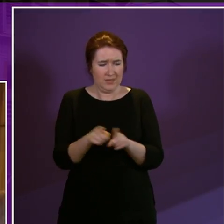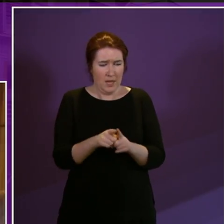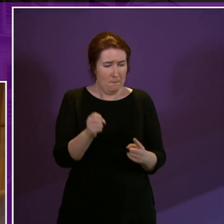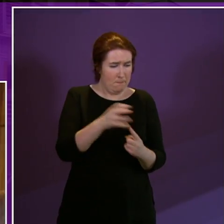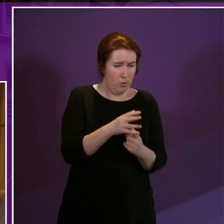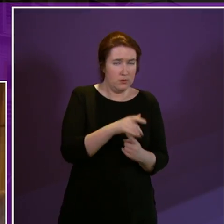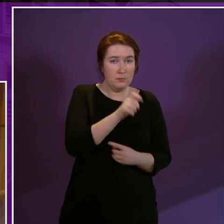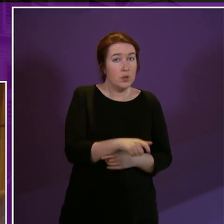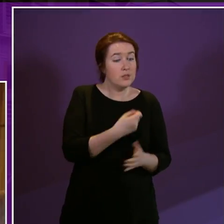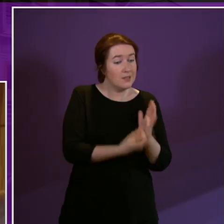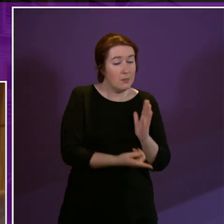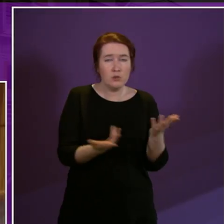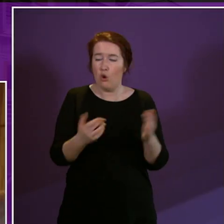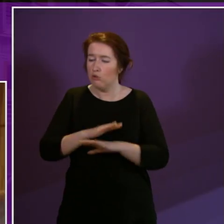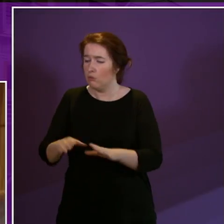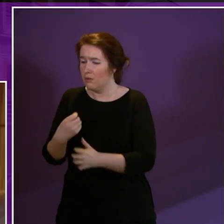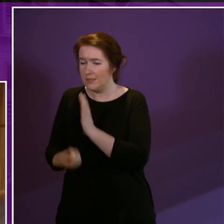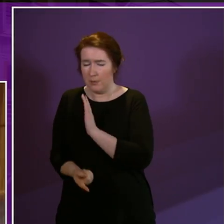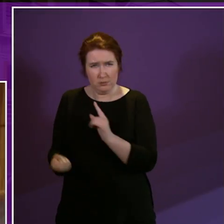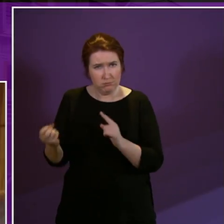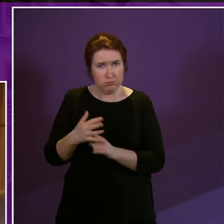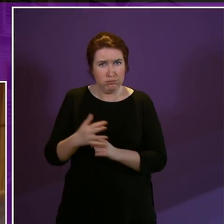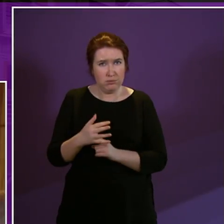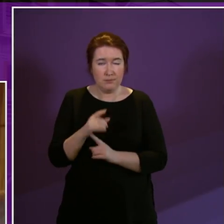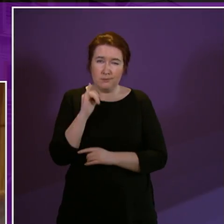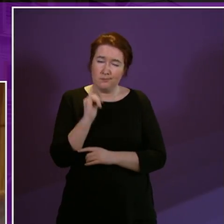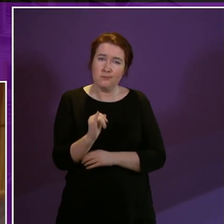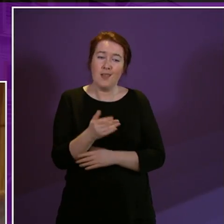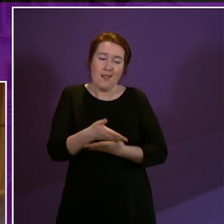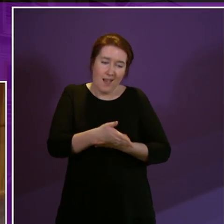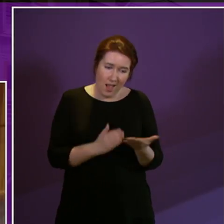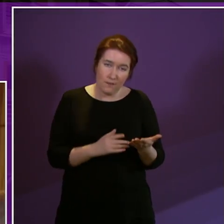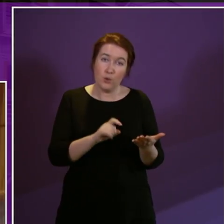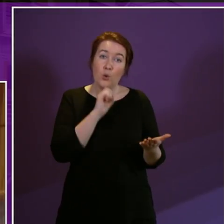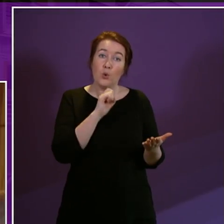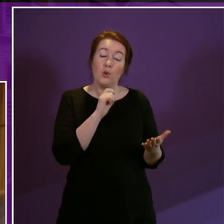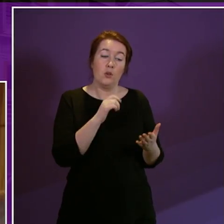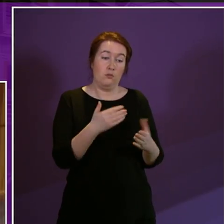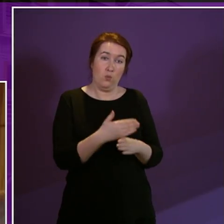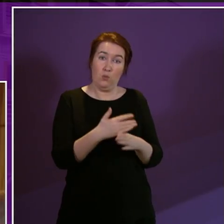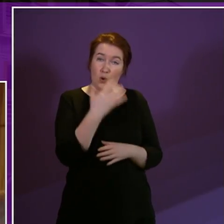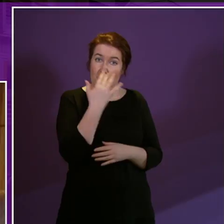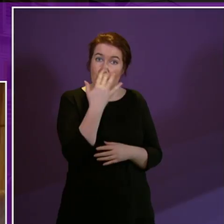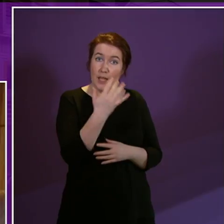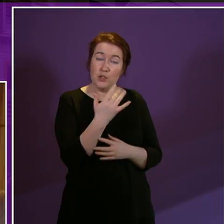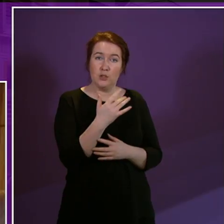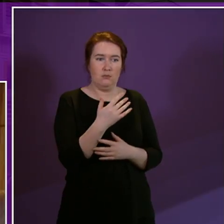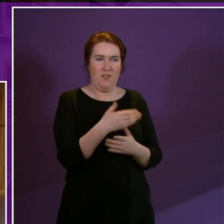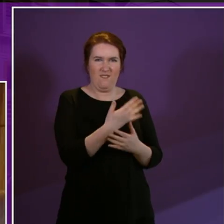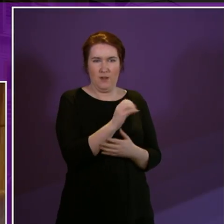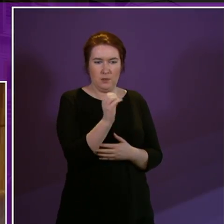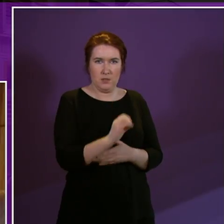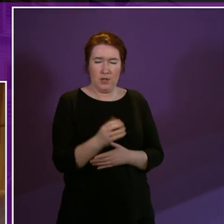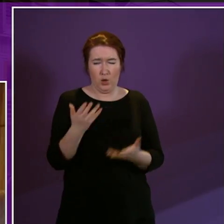as to those who are not disabled and yet only about half of those who are of working age are in work compared with 80%